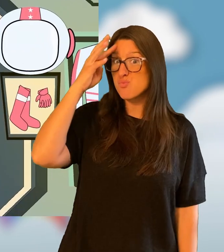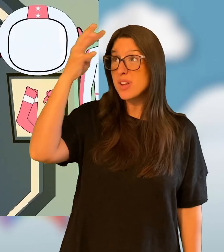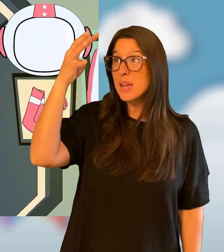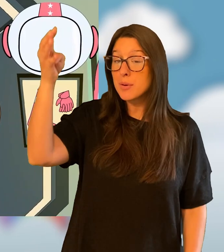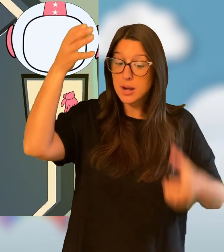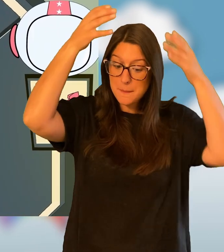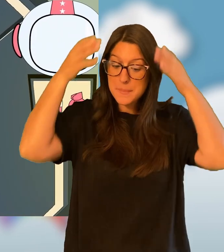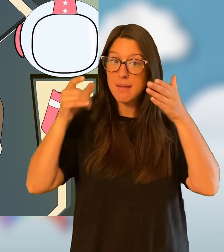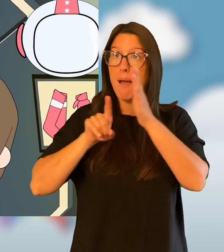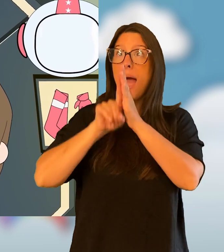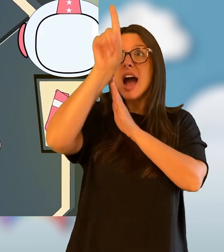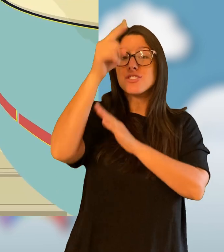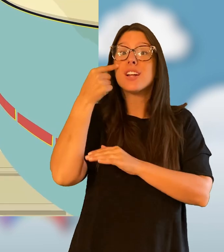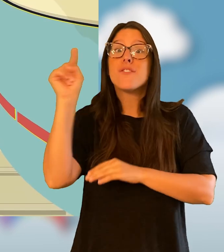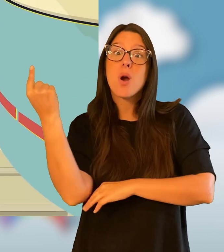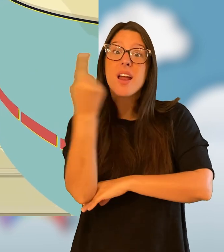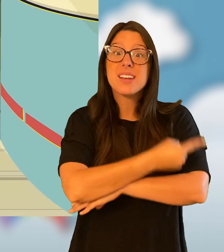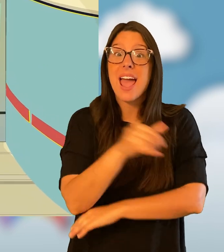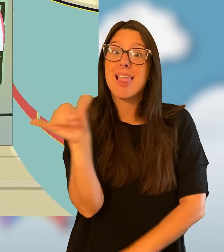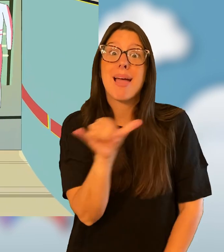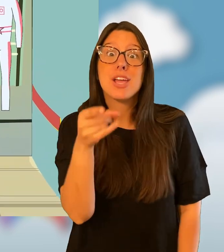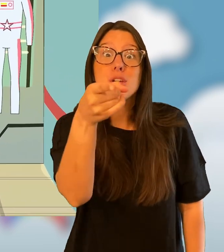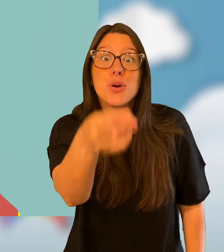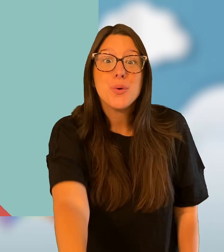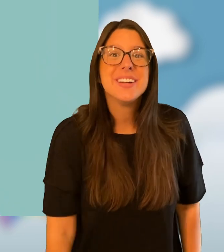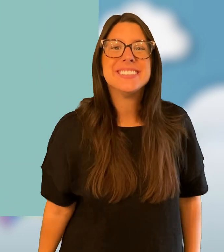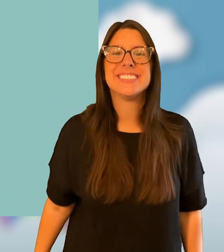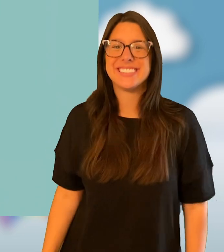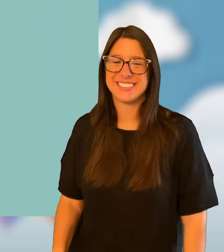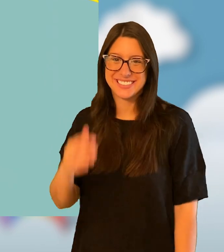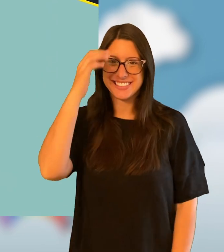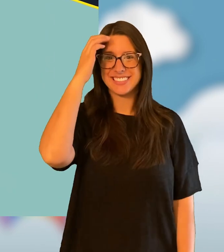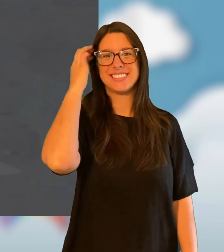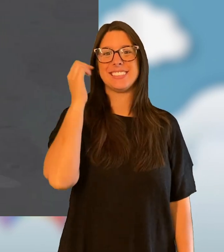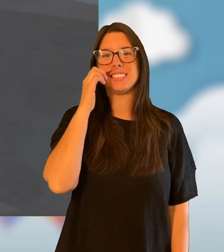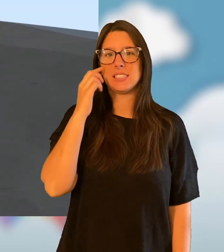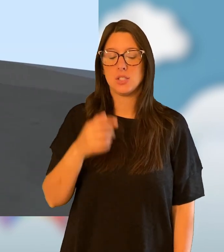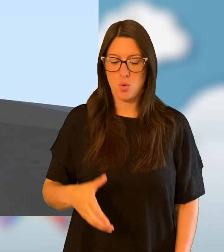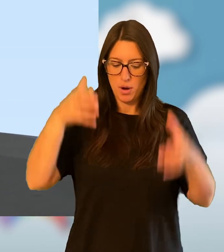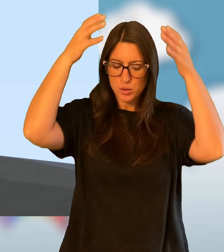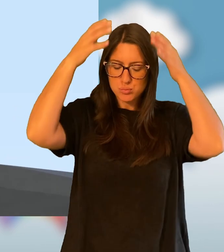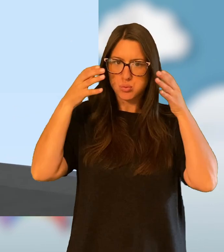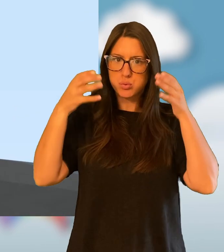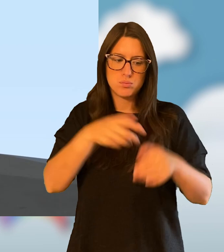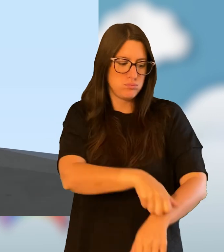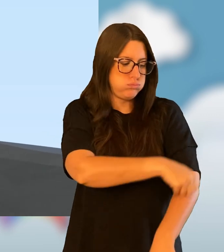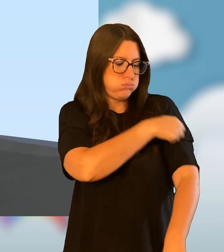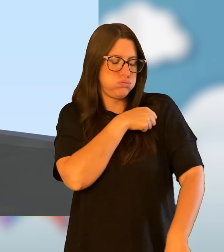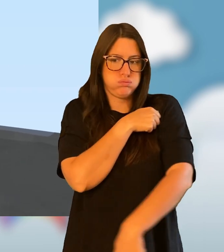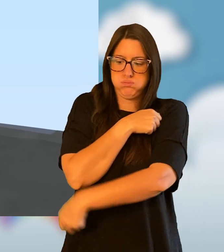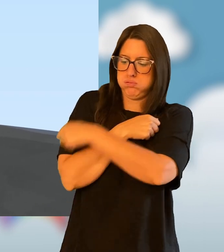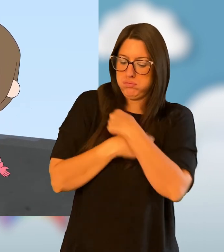Can we be astronauts for a day like you? We'll put on our suit, the